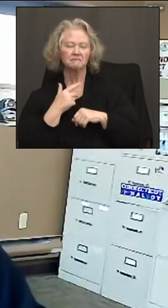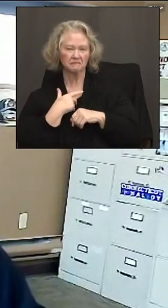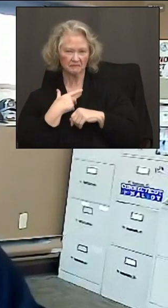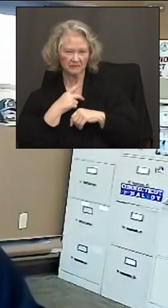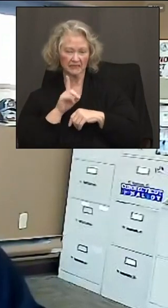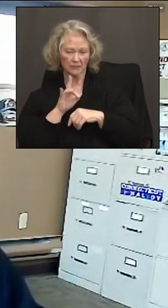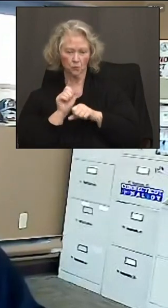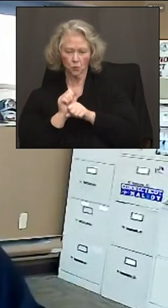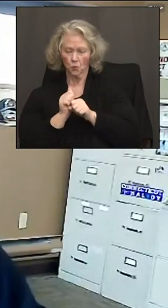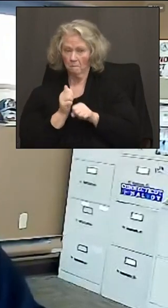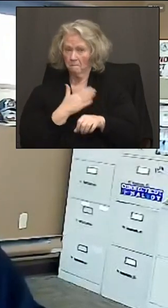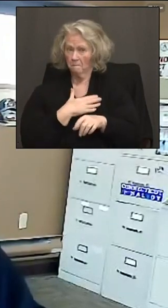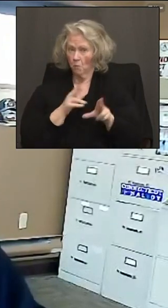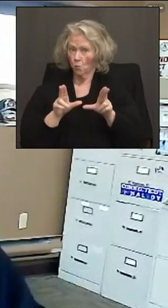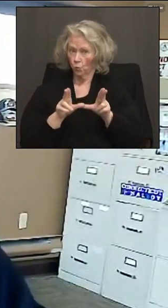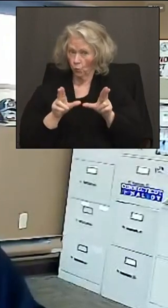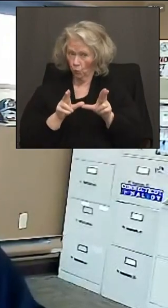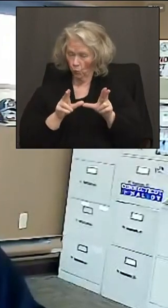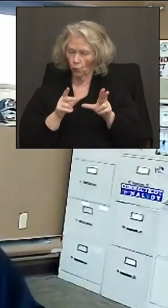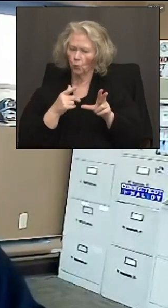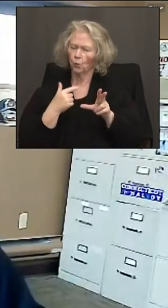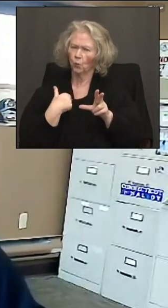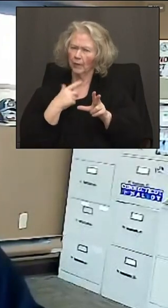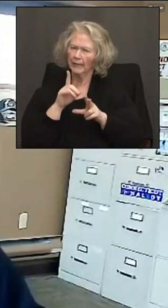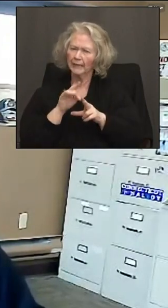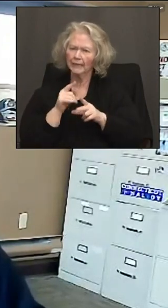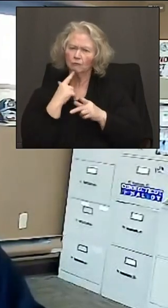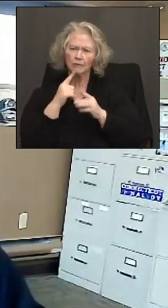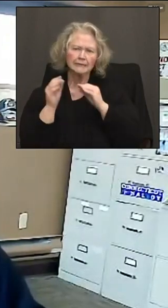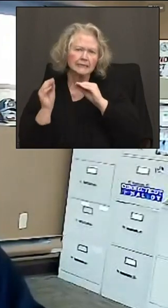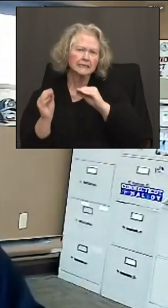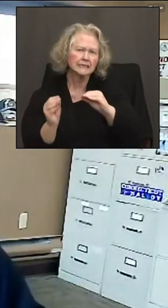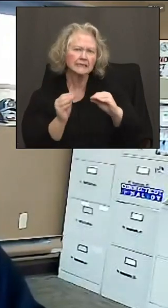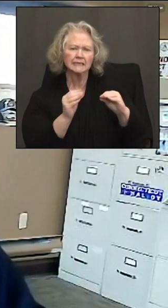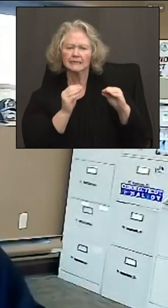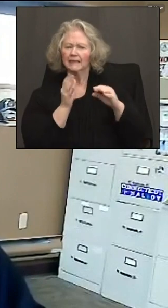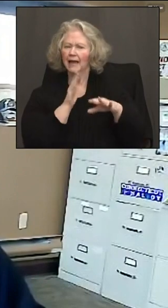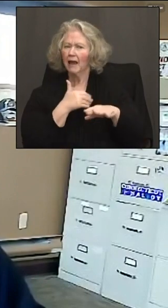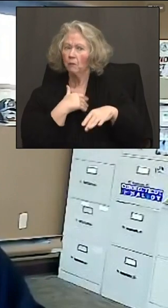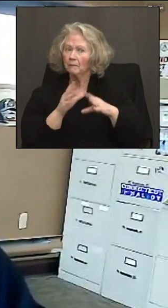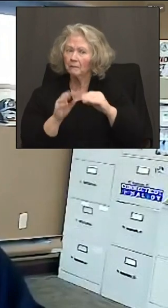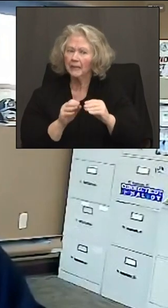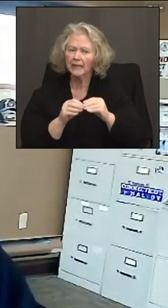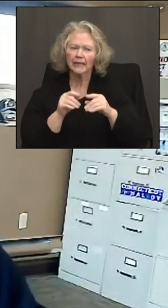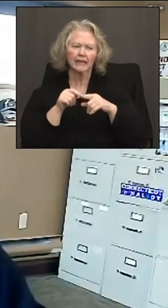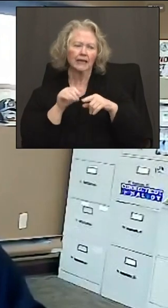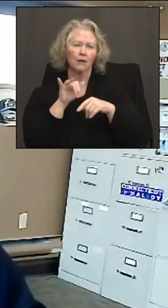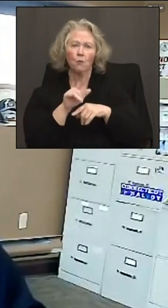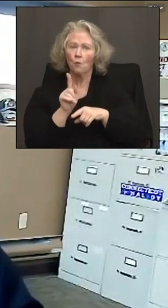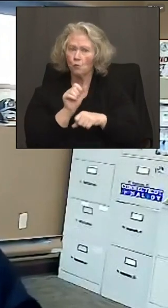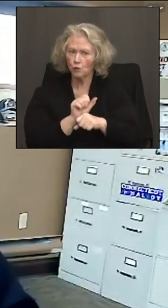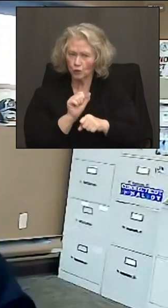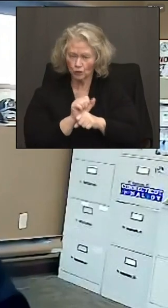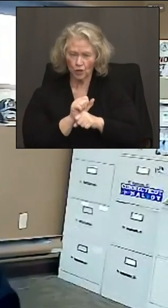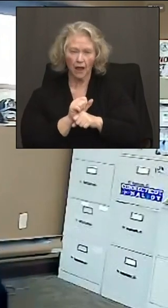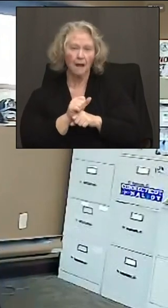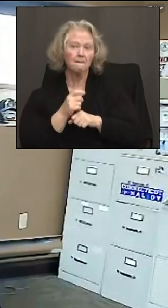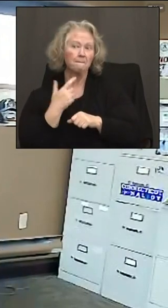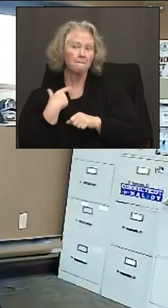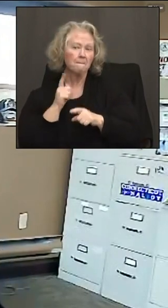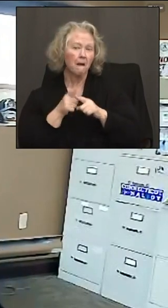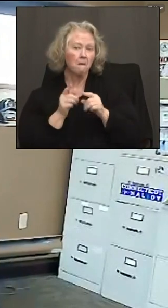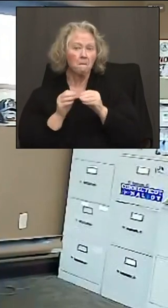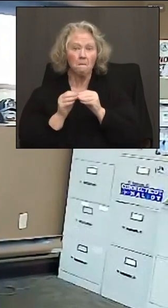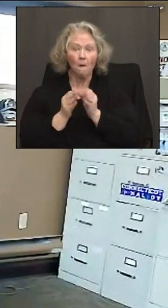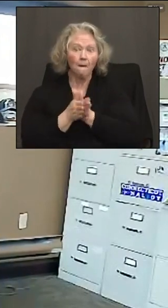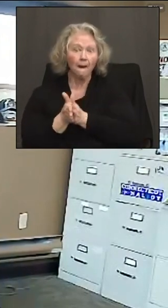building trades affiliates to offer vaccine clinics at our union meetings, union halls, training centers, and job sites. But I'll swing it up for you a little bit, too, Governor,